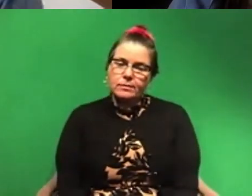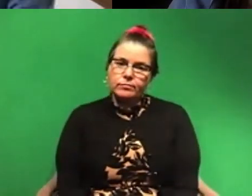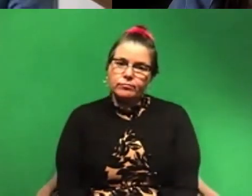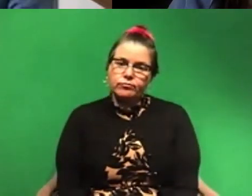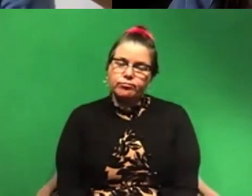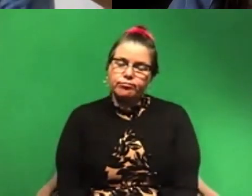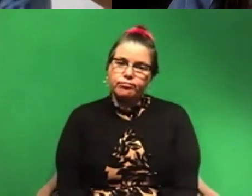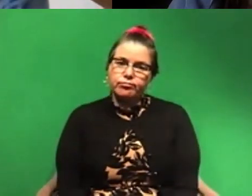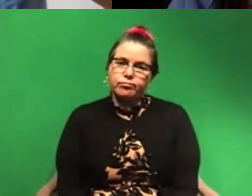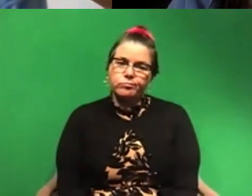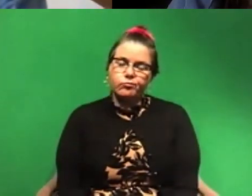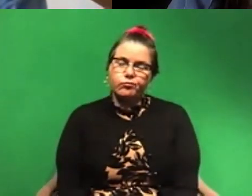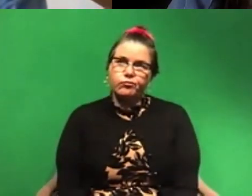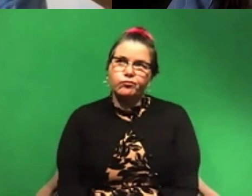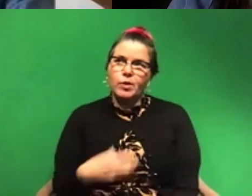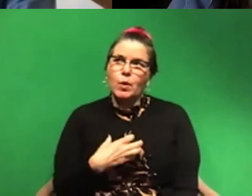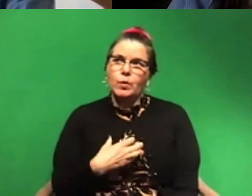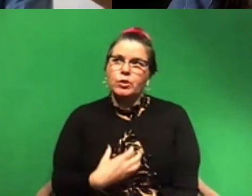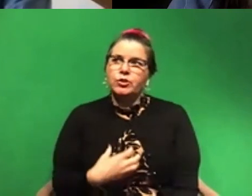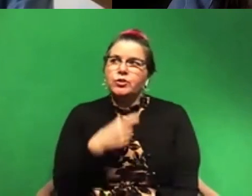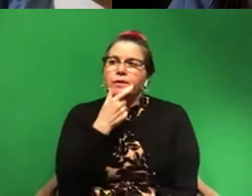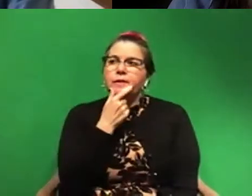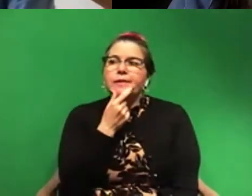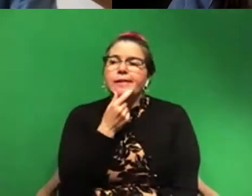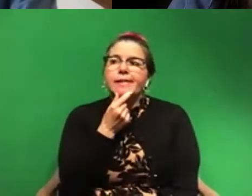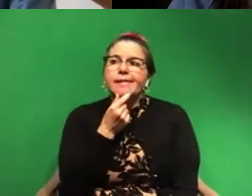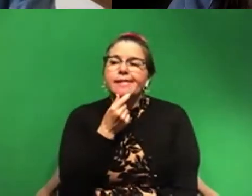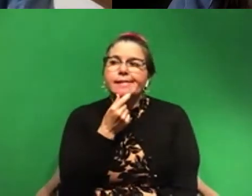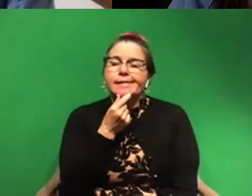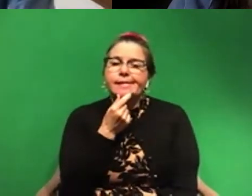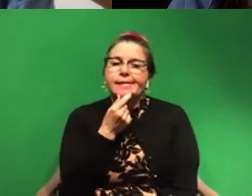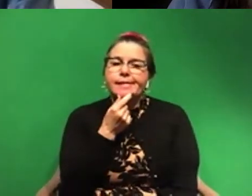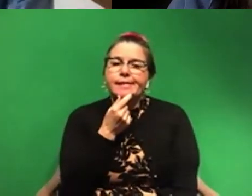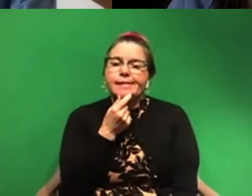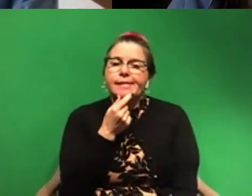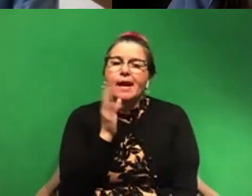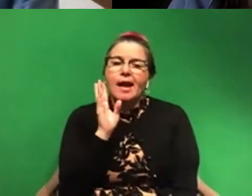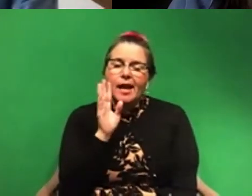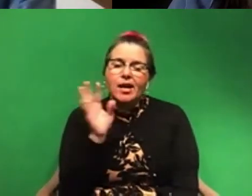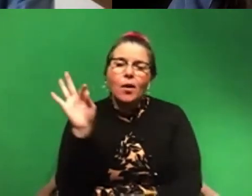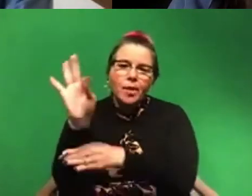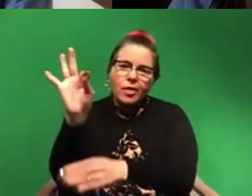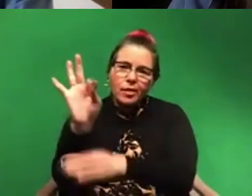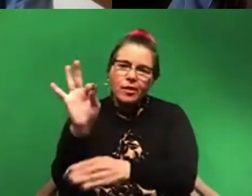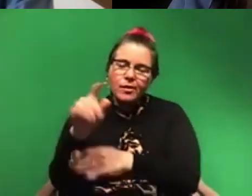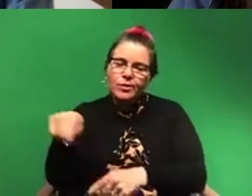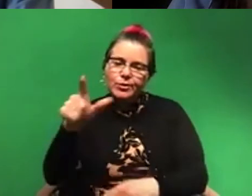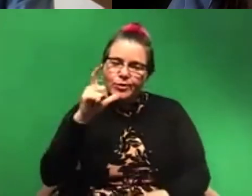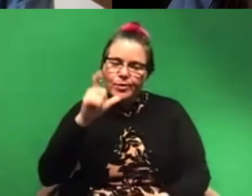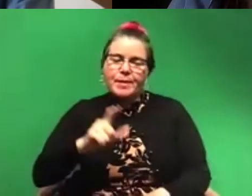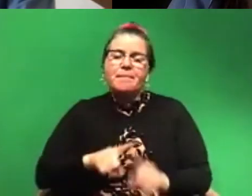what I wish is for, and I know I'm speaking to the choir here, but for people to